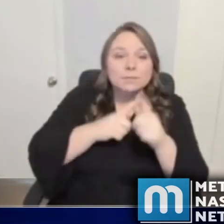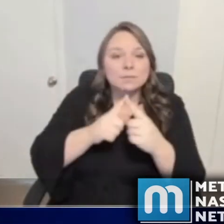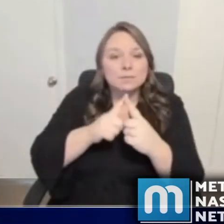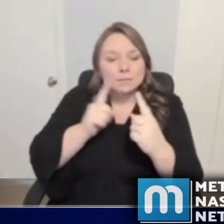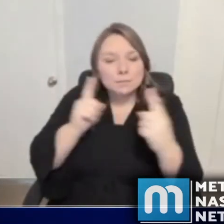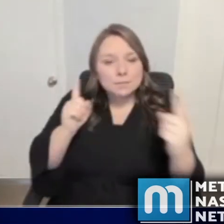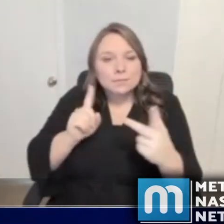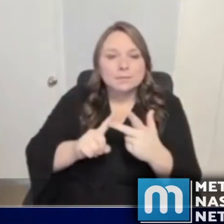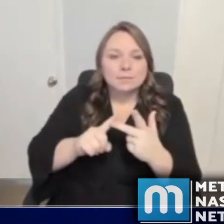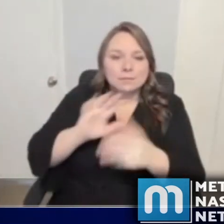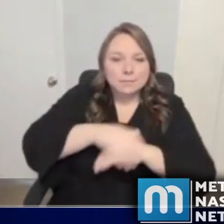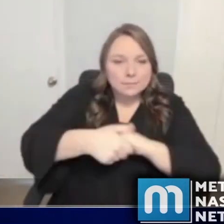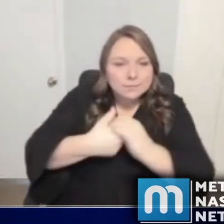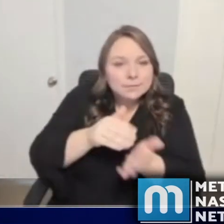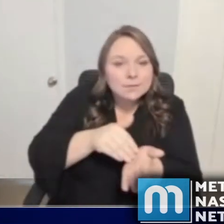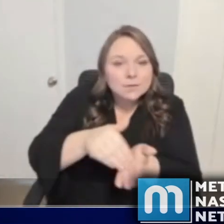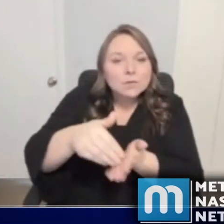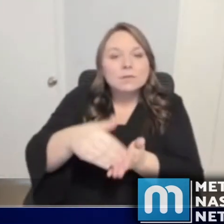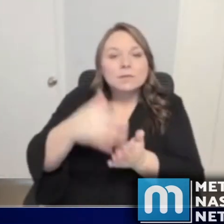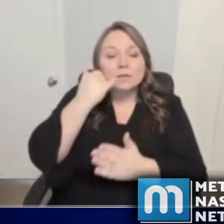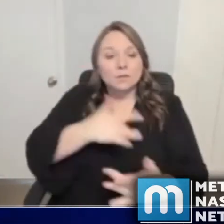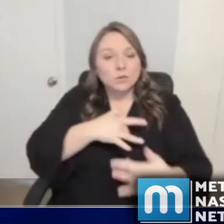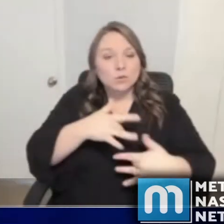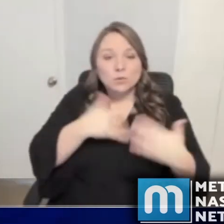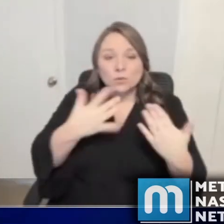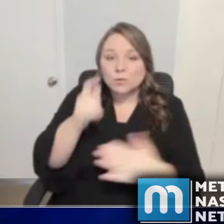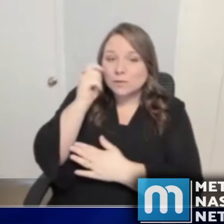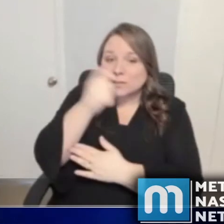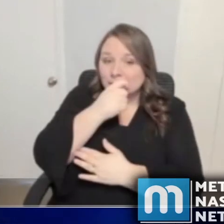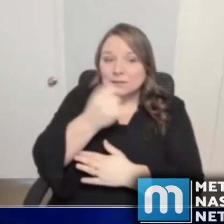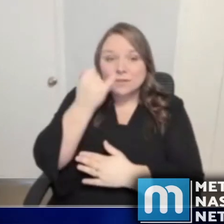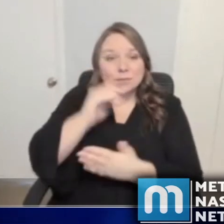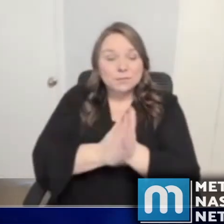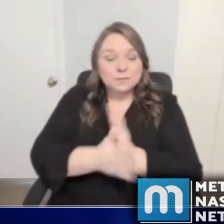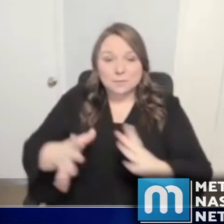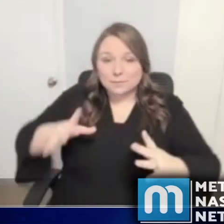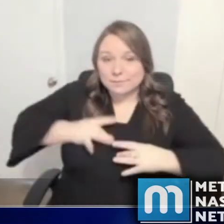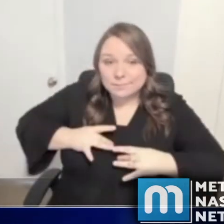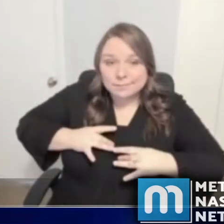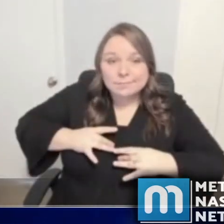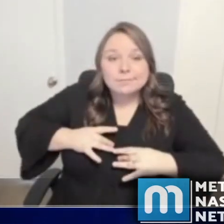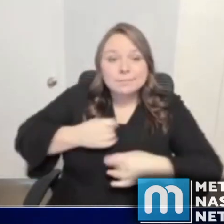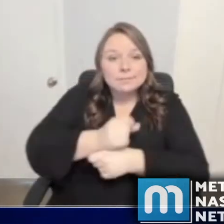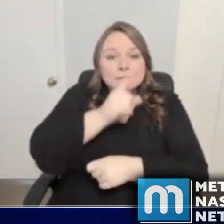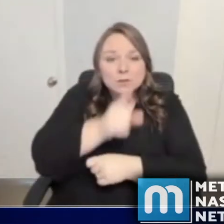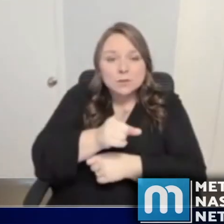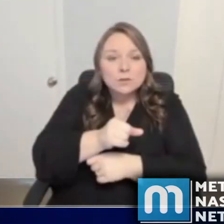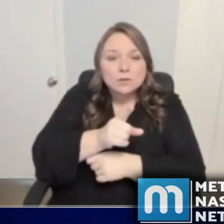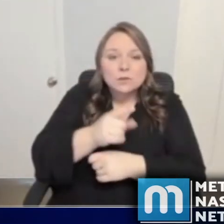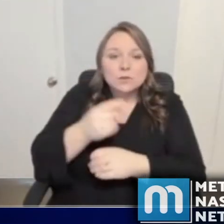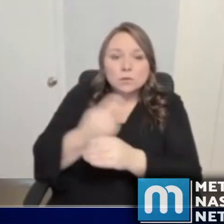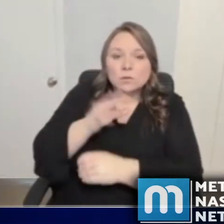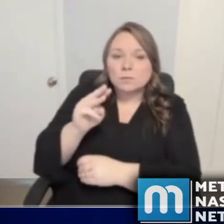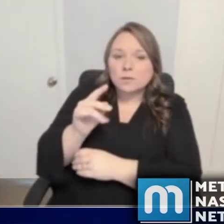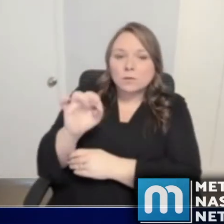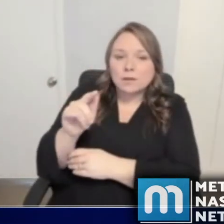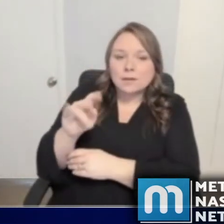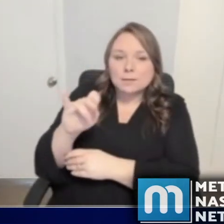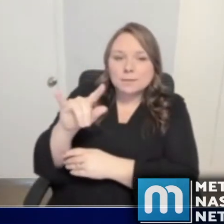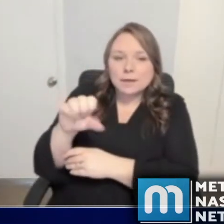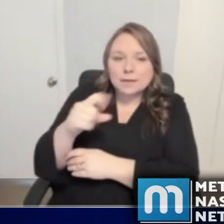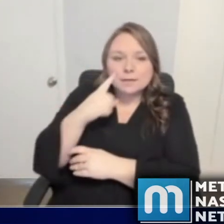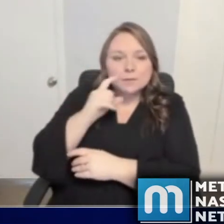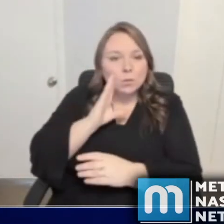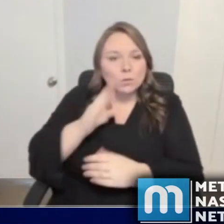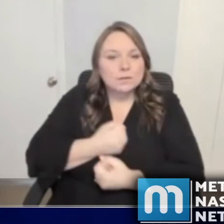wear a mask. And if you have concerns, get tested. And if you test positive, make sure to ask about monoclonal antibodies, as this may save your life.